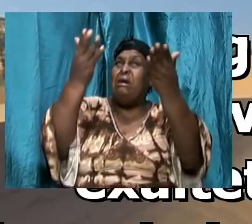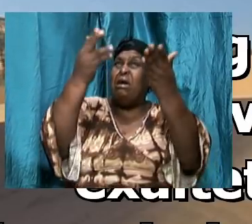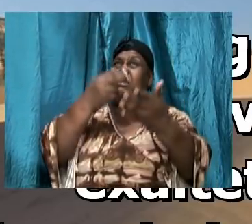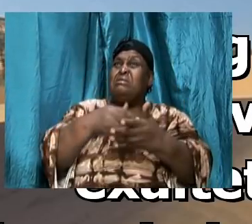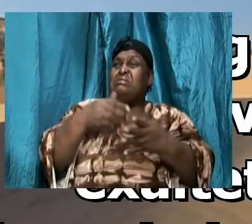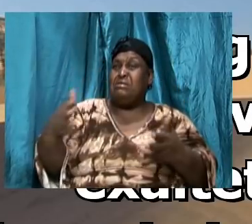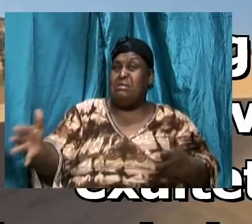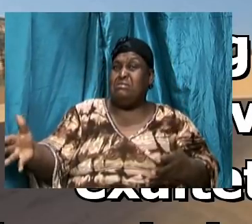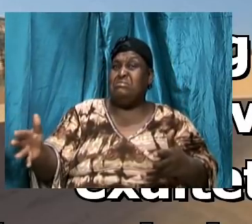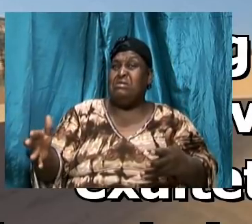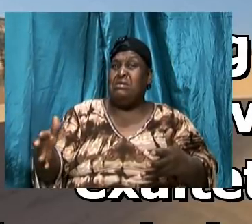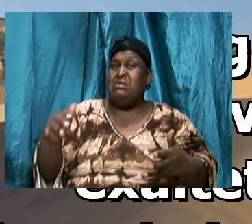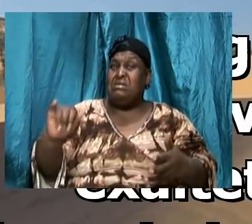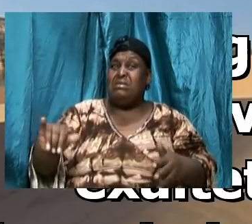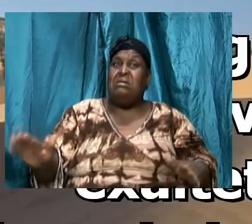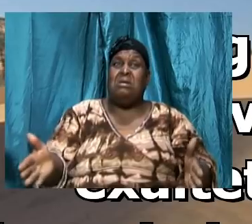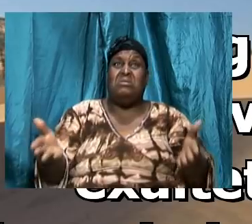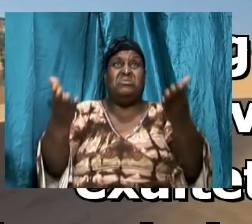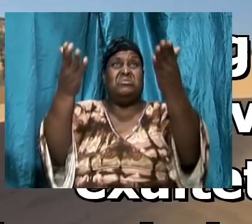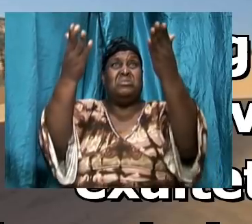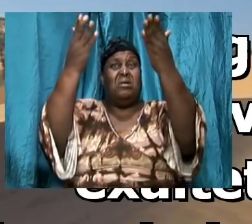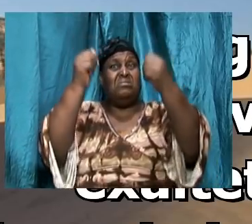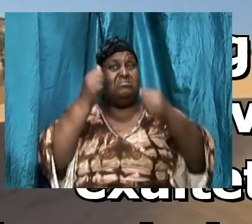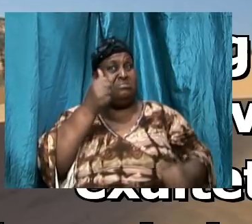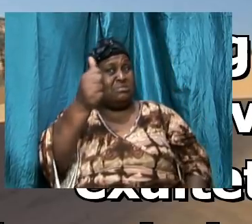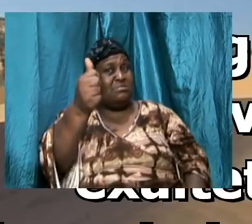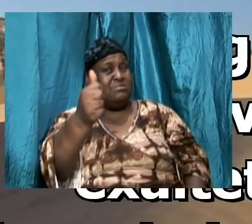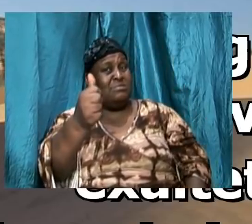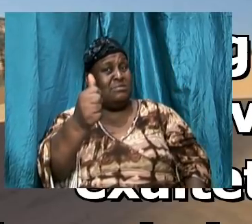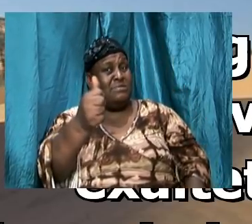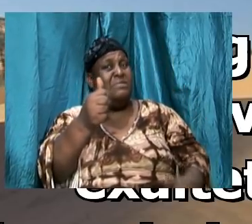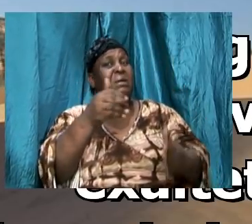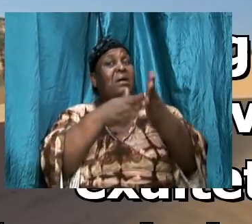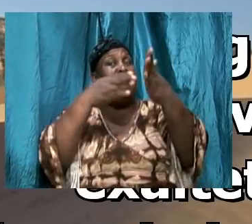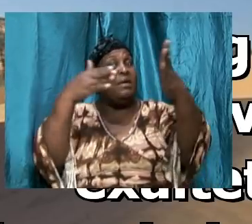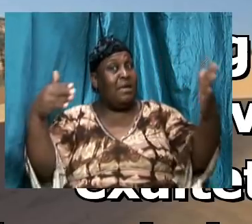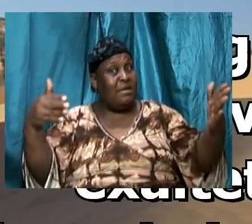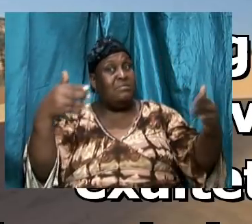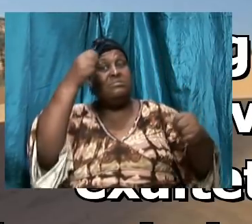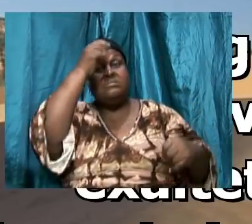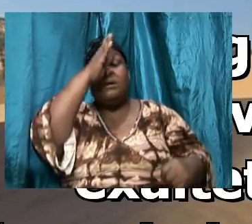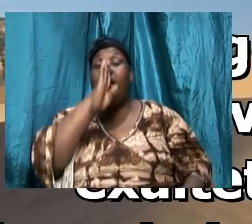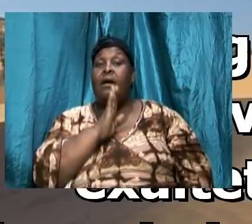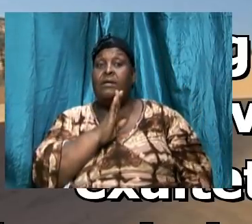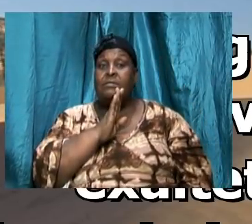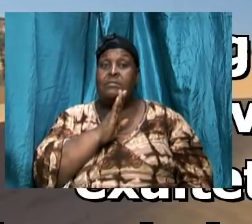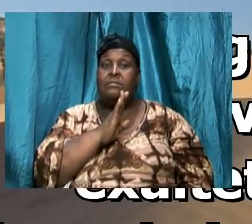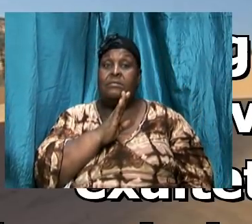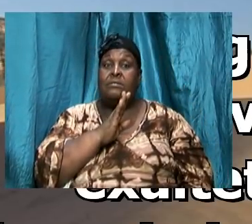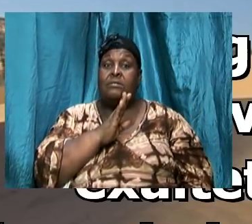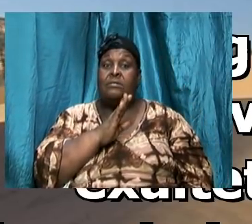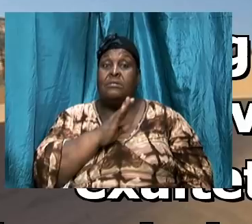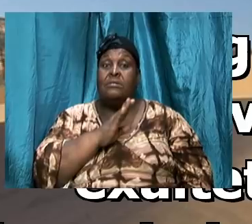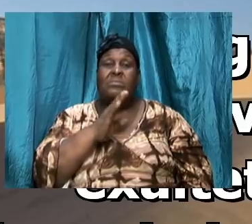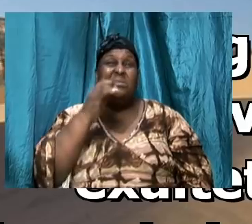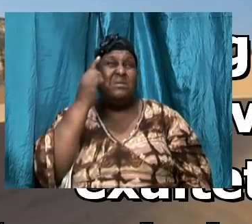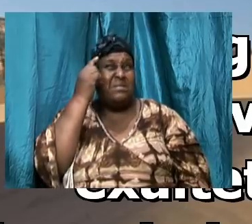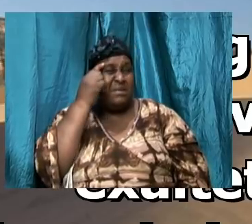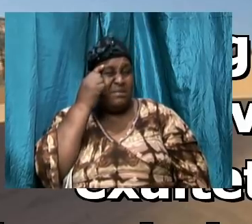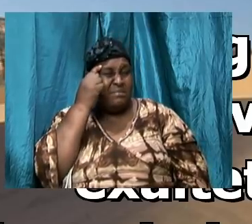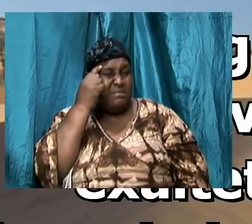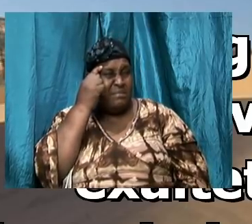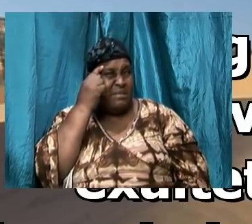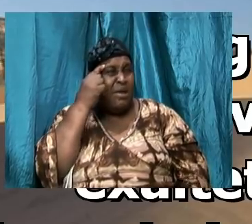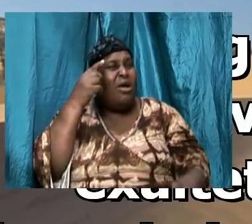what a mind that is captured by Satan does. Because we think and try to belittle